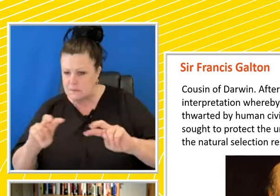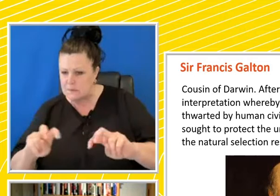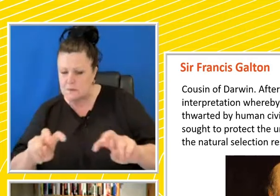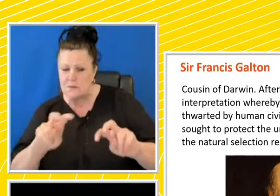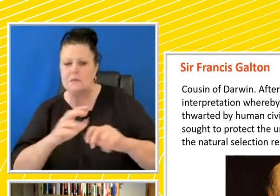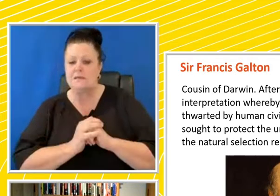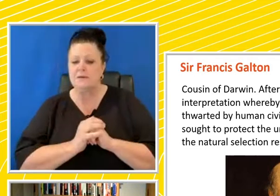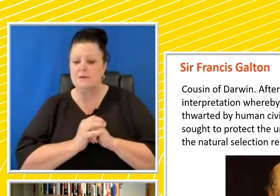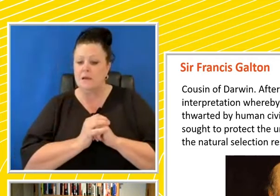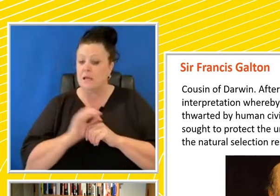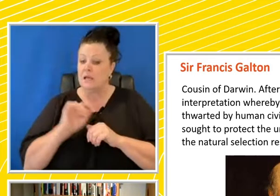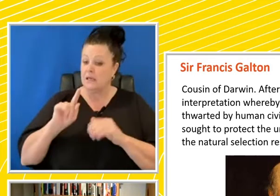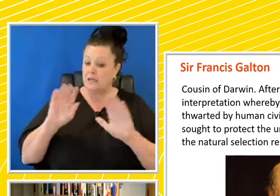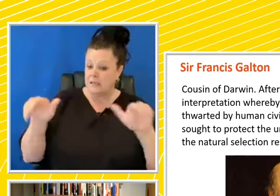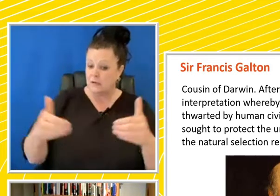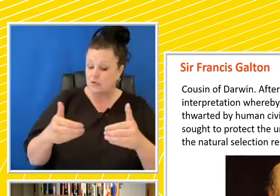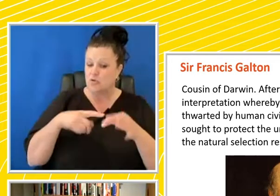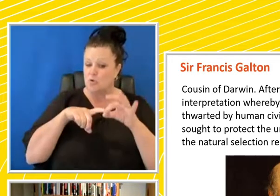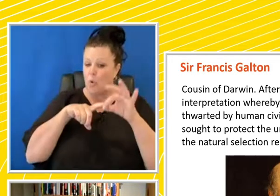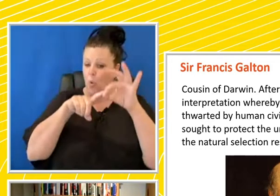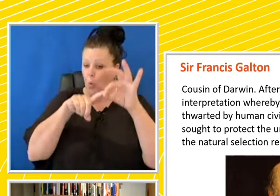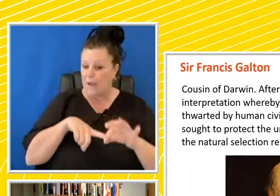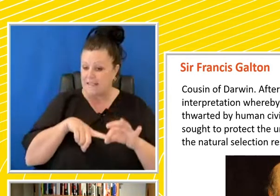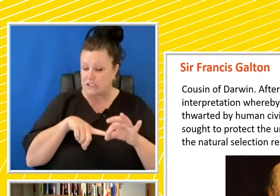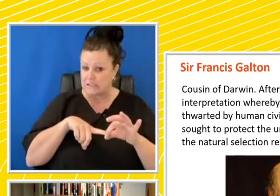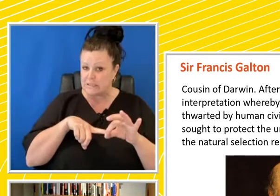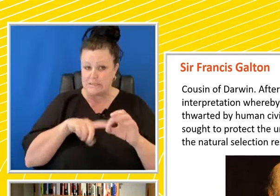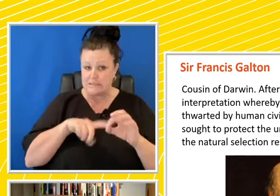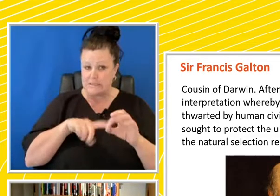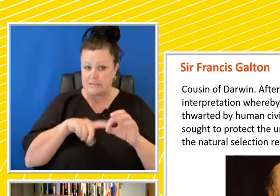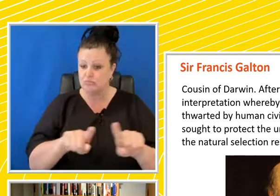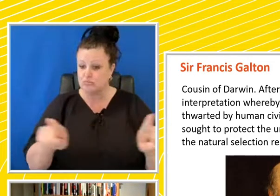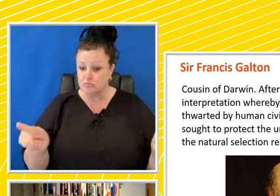And he introduced these questionnaires and surveys for collecting